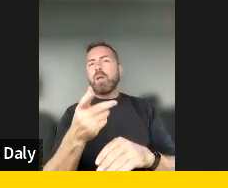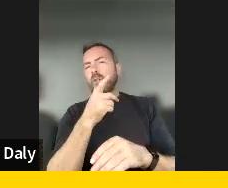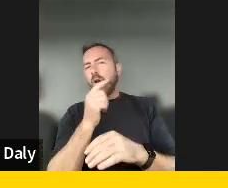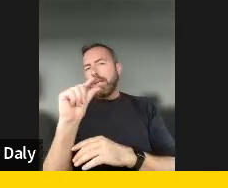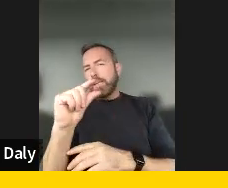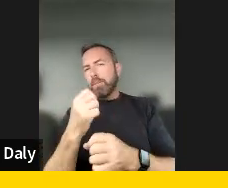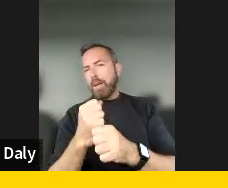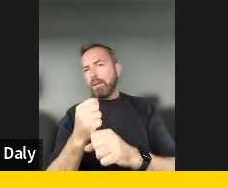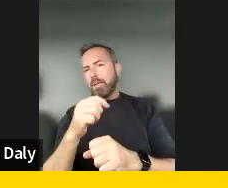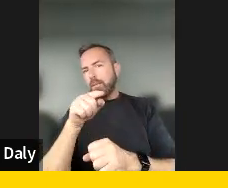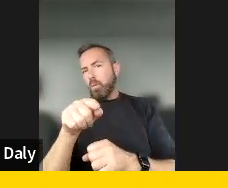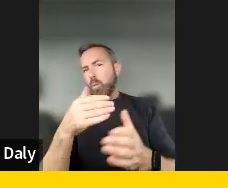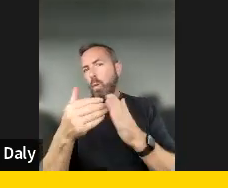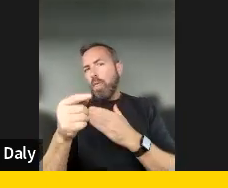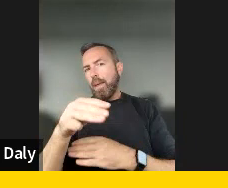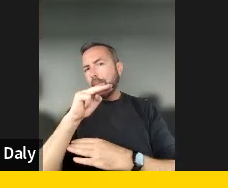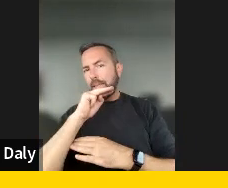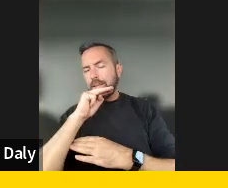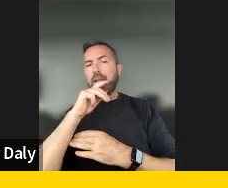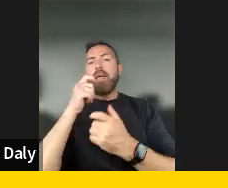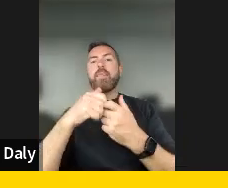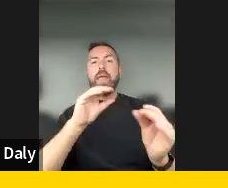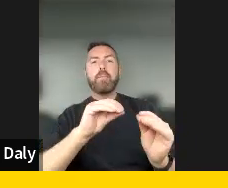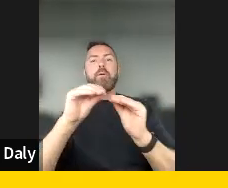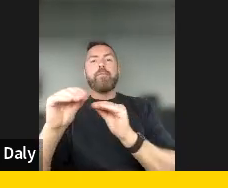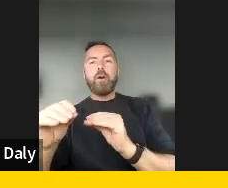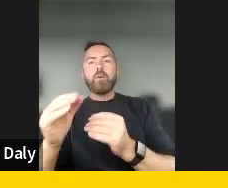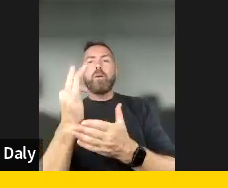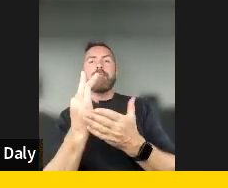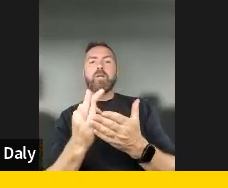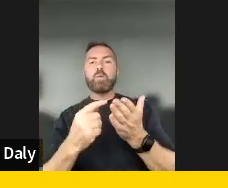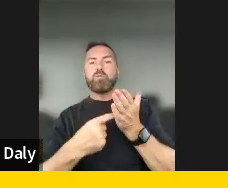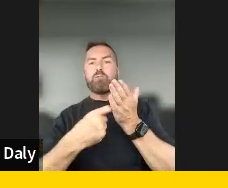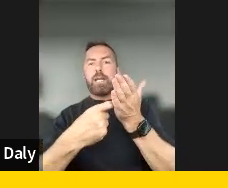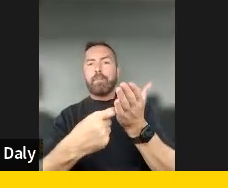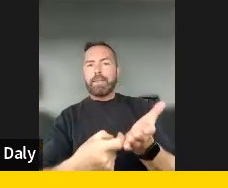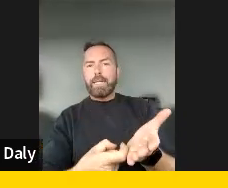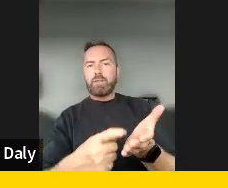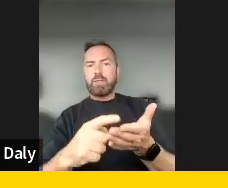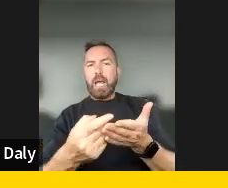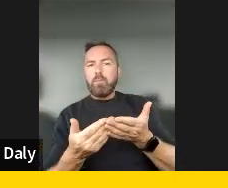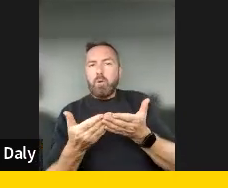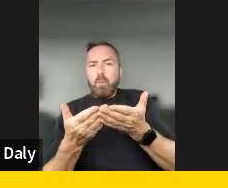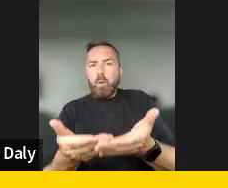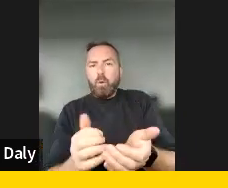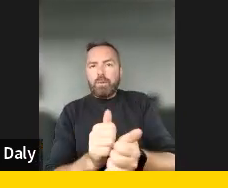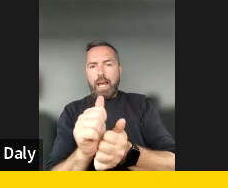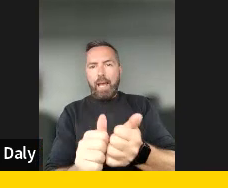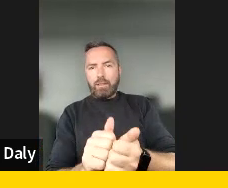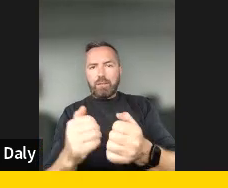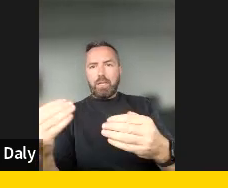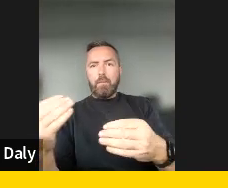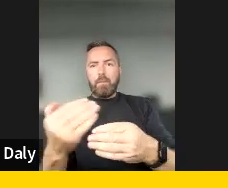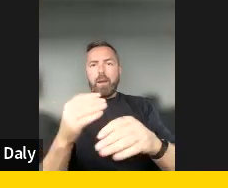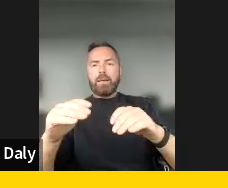it means uh and then i will move on to a few of the recommendations and proposed actions by civil society